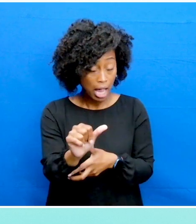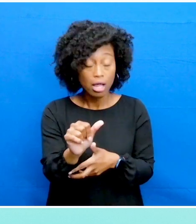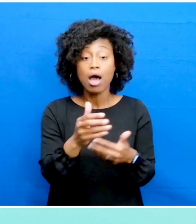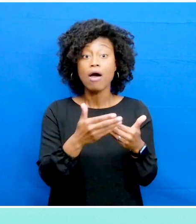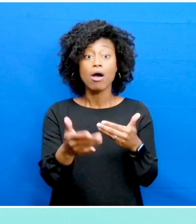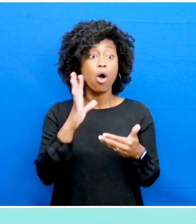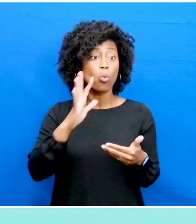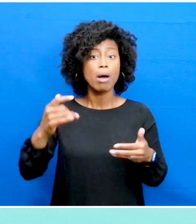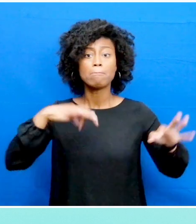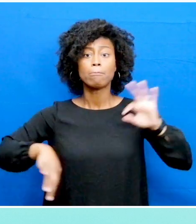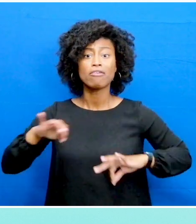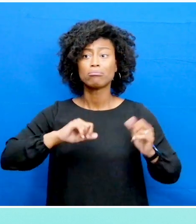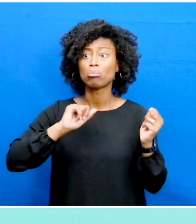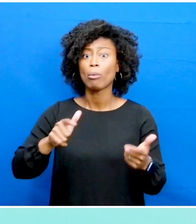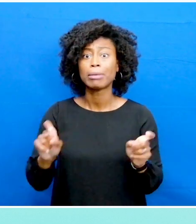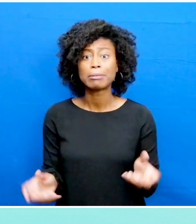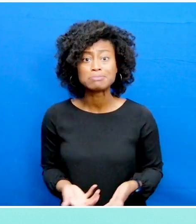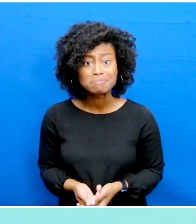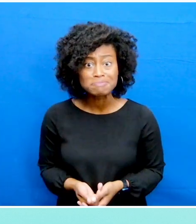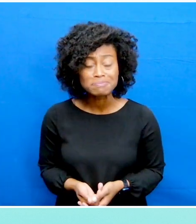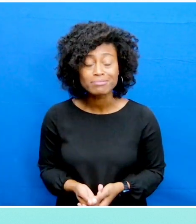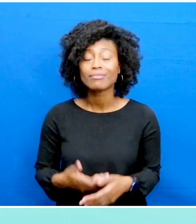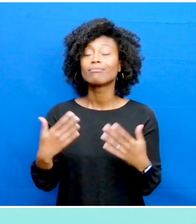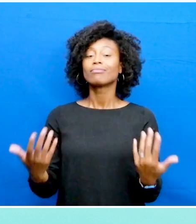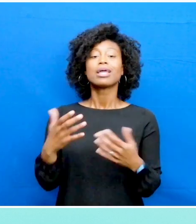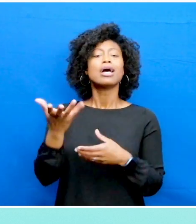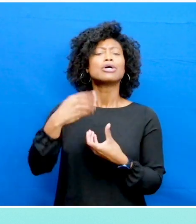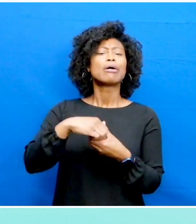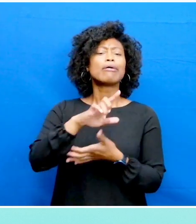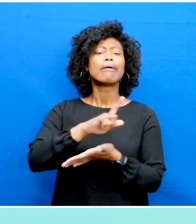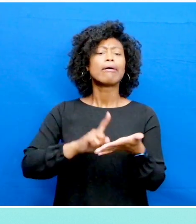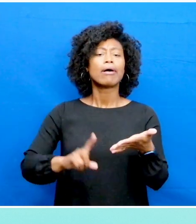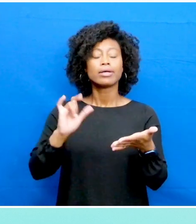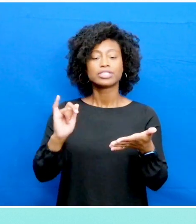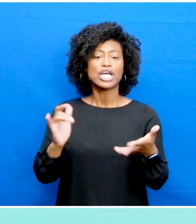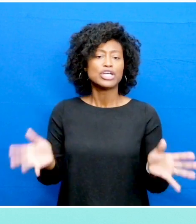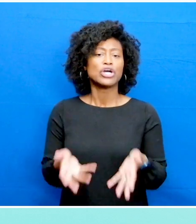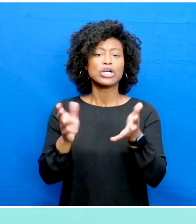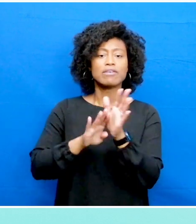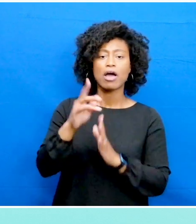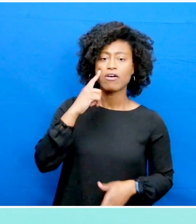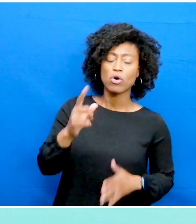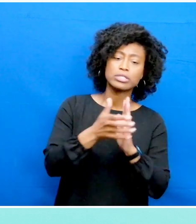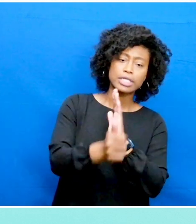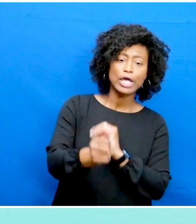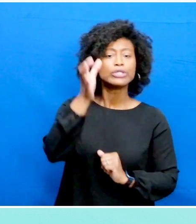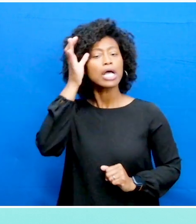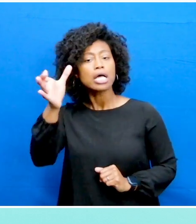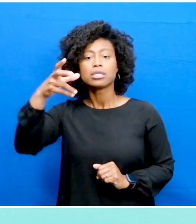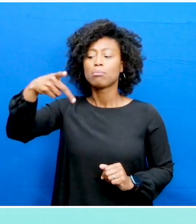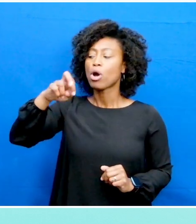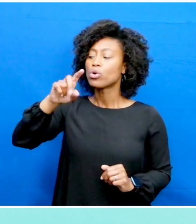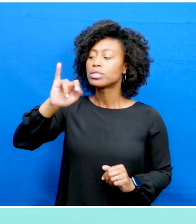disabilities often results in benefits for a broader audience. Inclusive design encourages the development of skills, concepts,